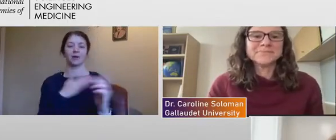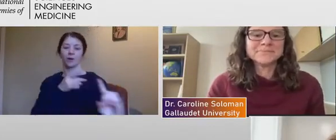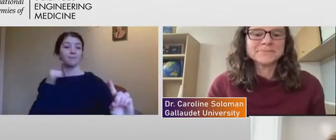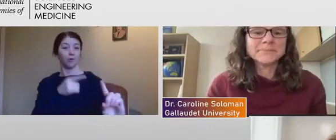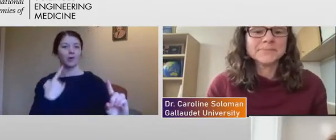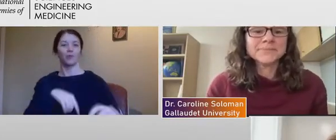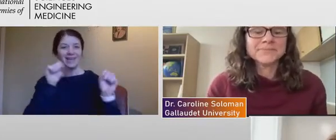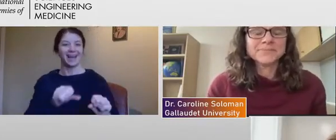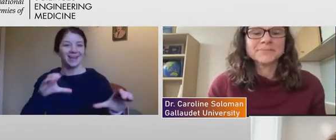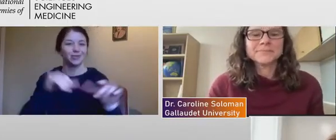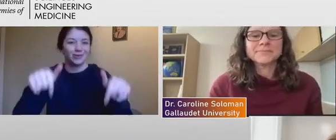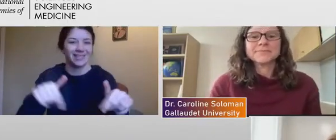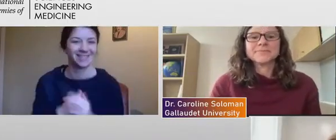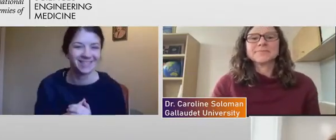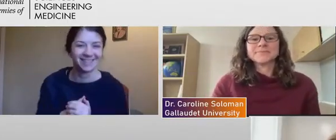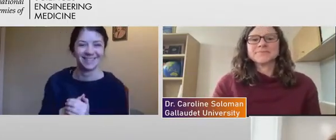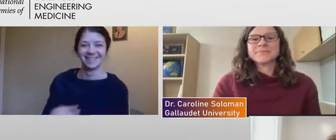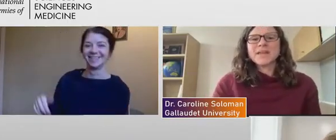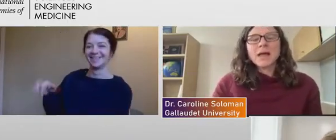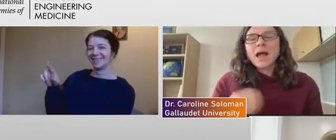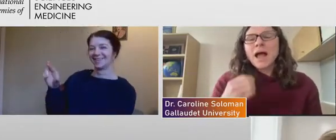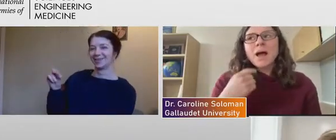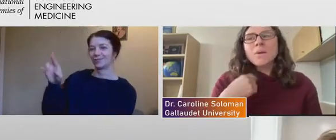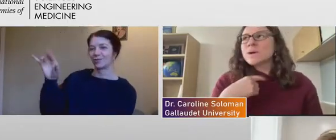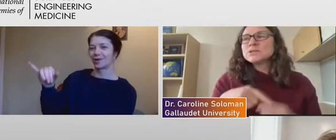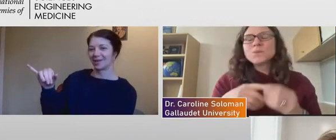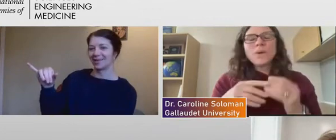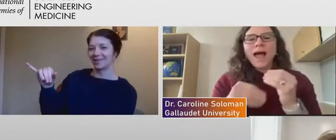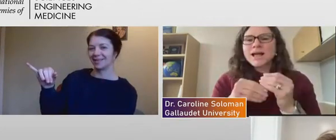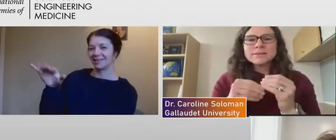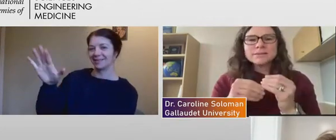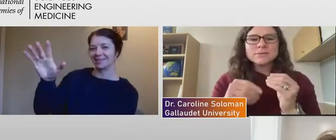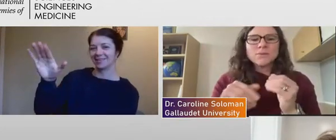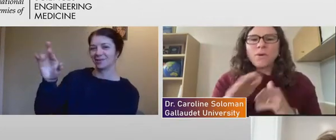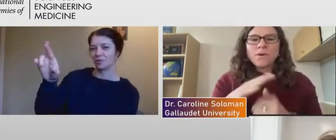This is Rory. I'd like to jump in if I can. Um,